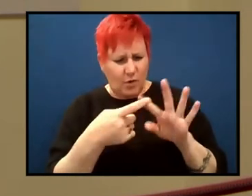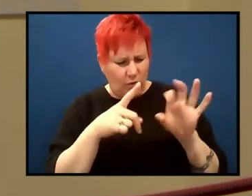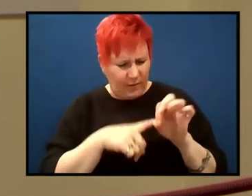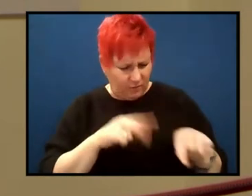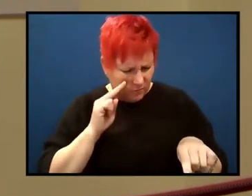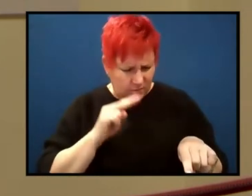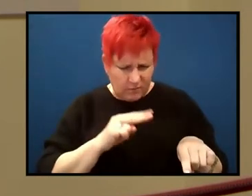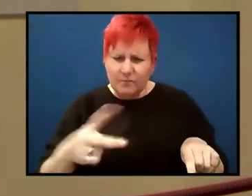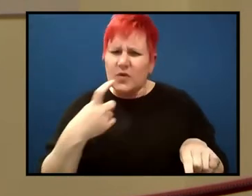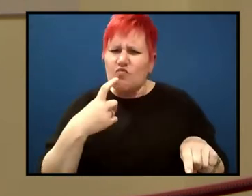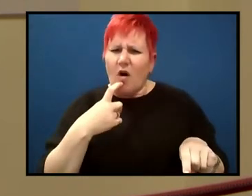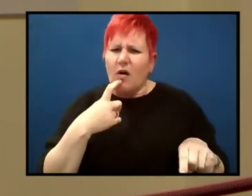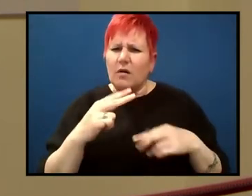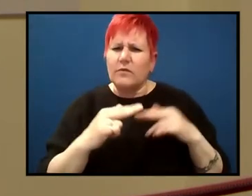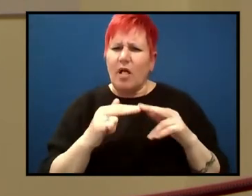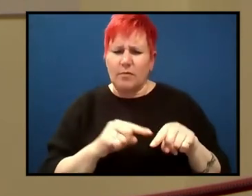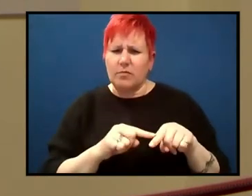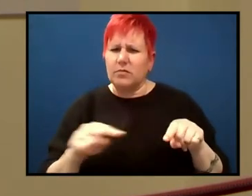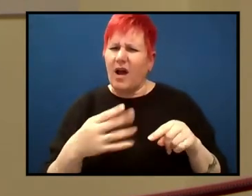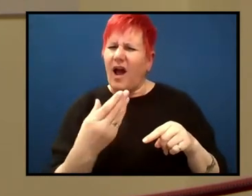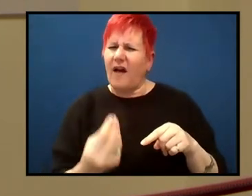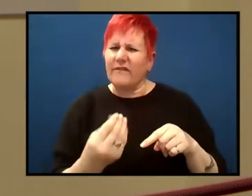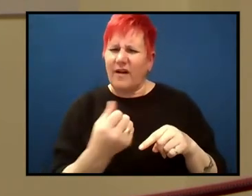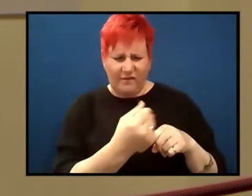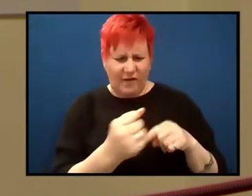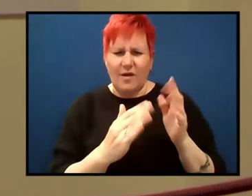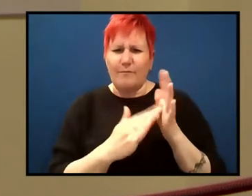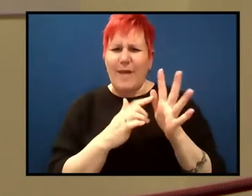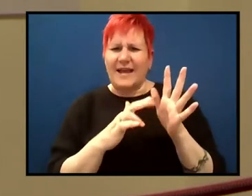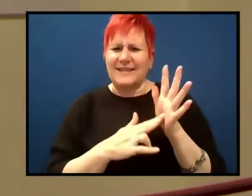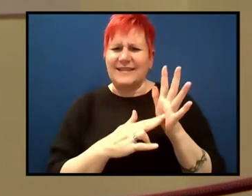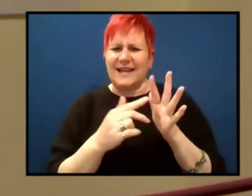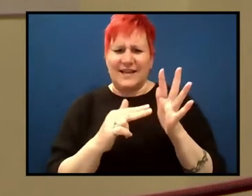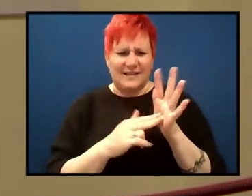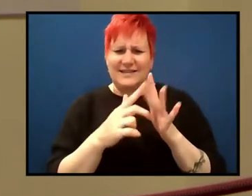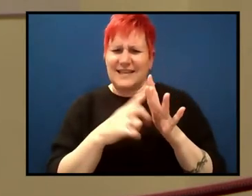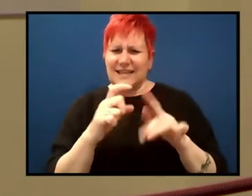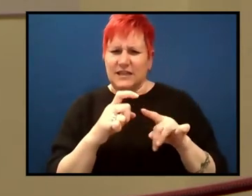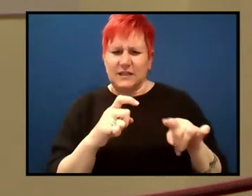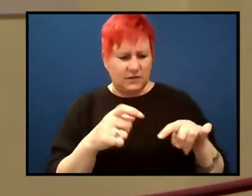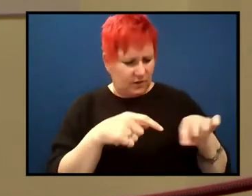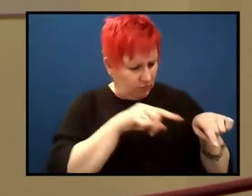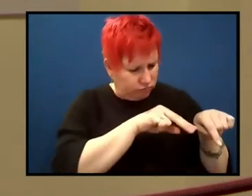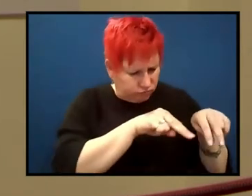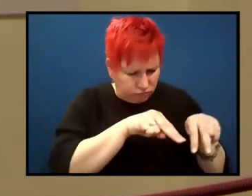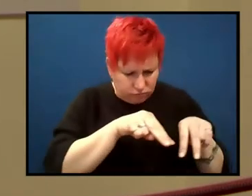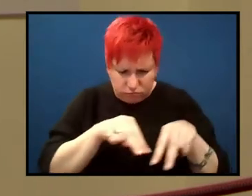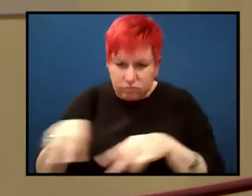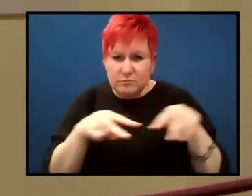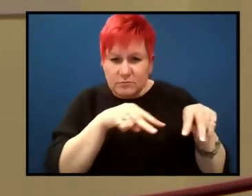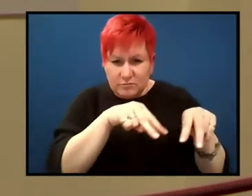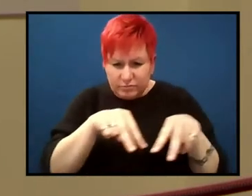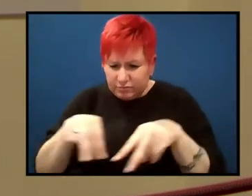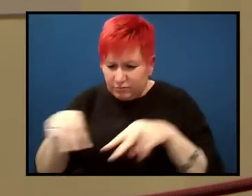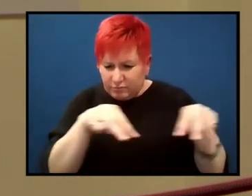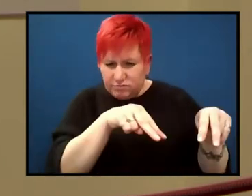floor. And just simply by towing a magnetometer back and forwards across the oceans, they revealed bizarre